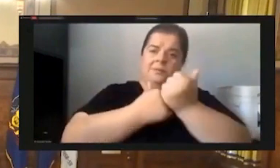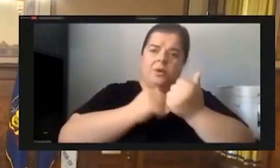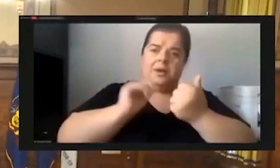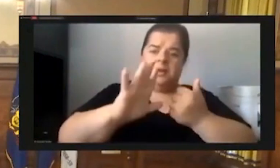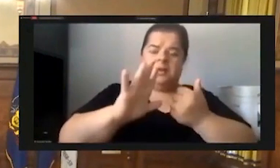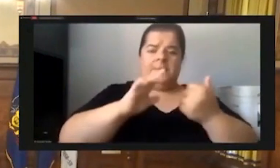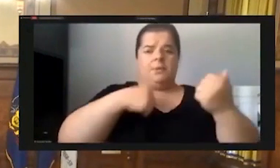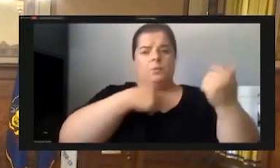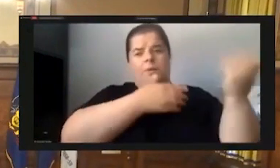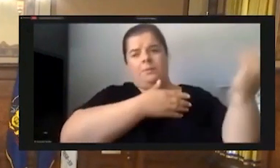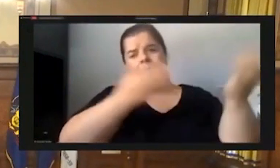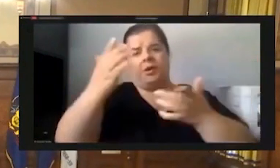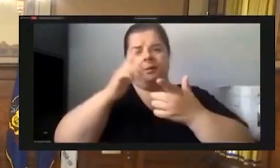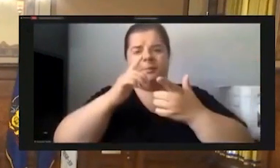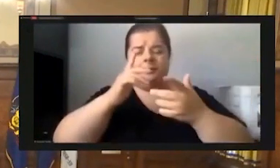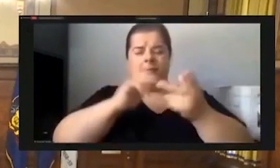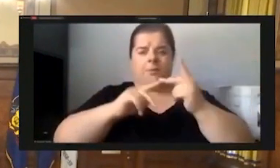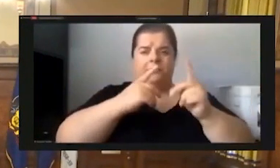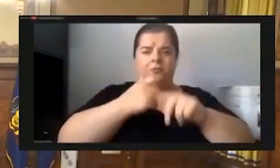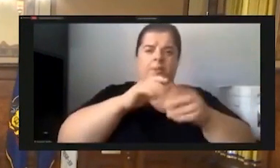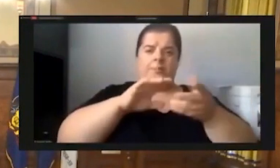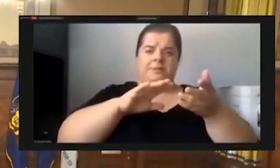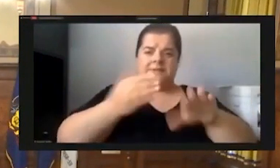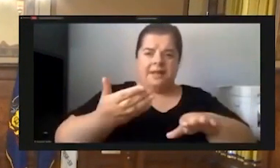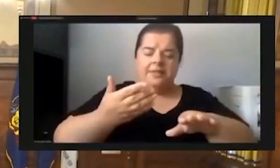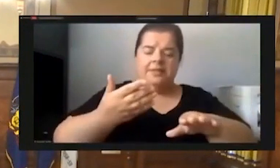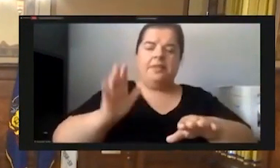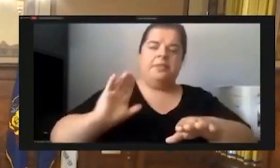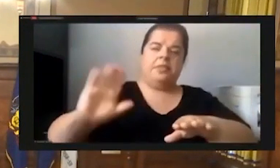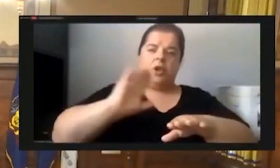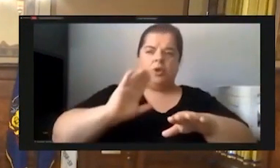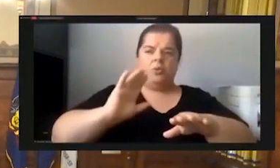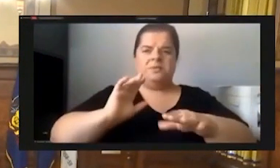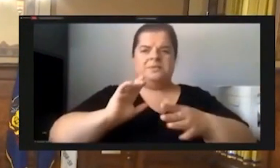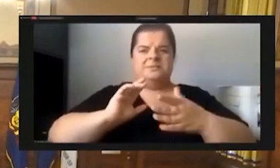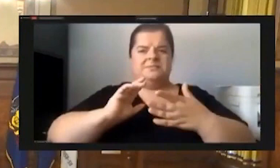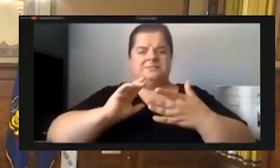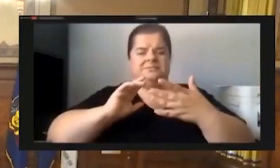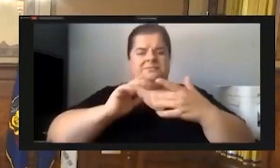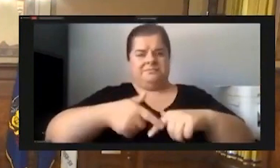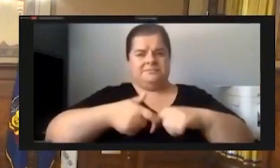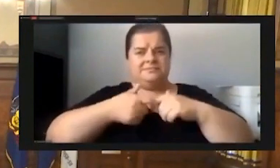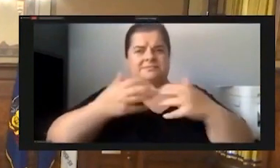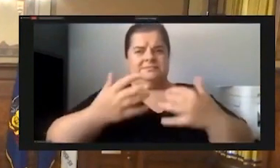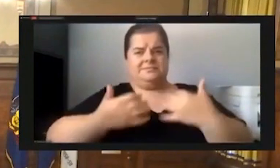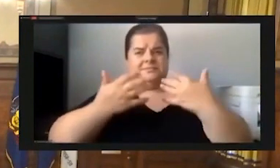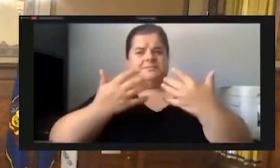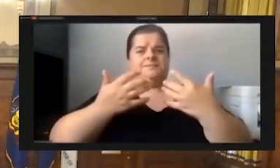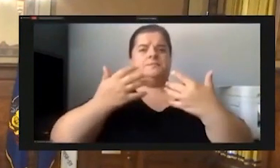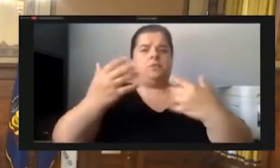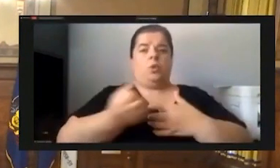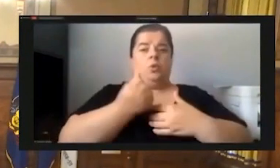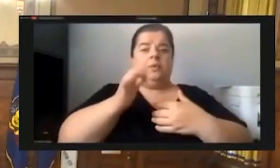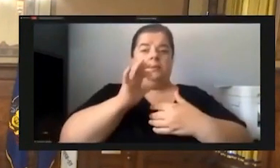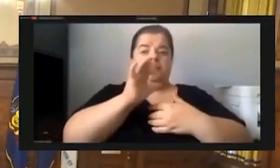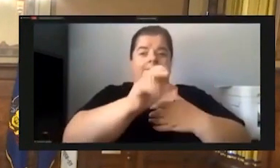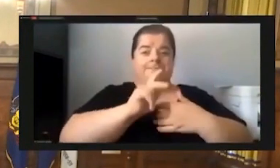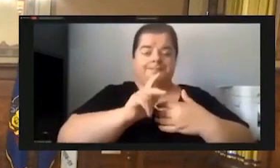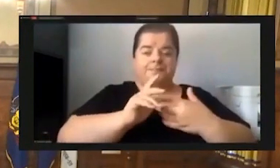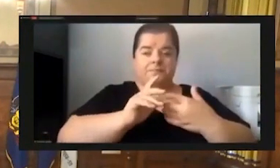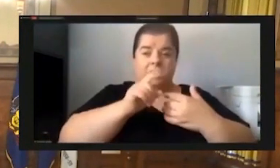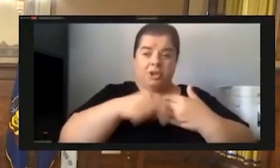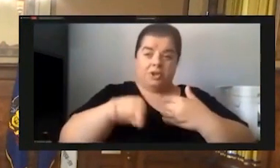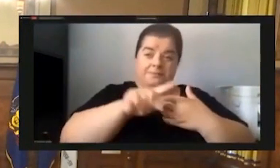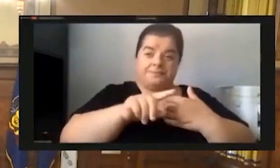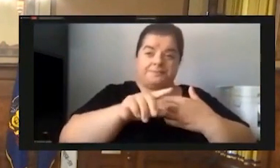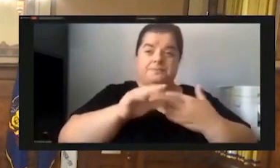away to death. And those who are staggered and slaughtered. It says, hold them back. You, who sit as city